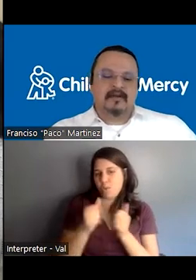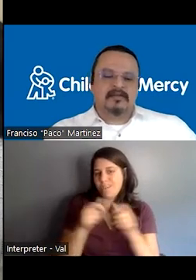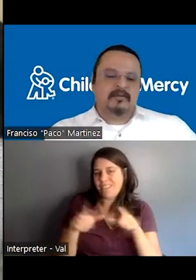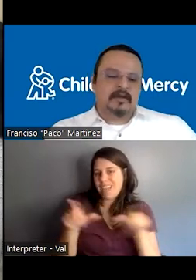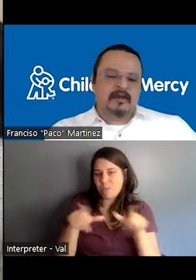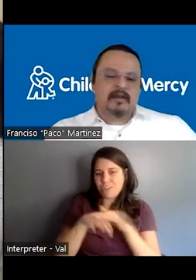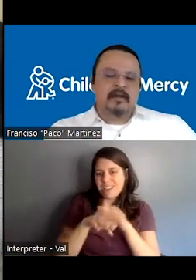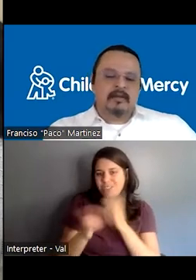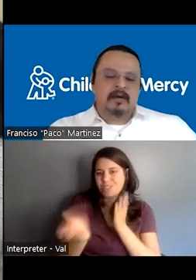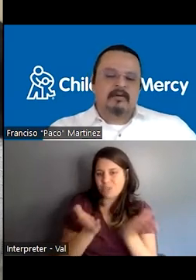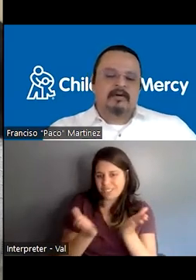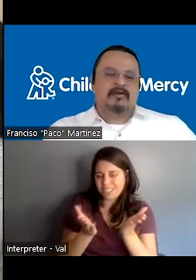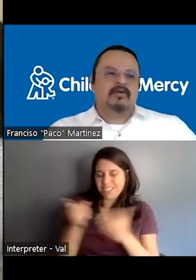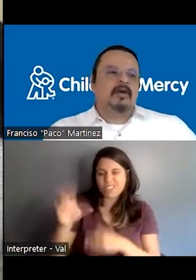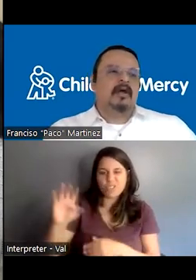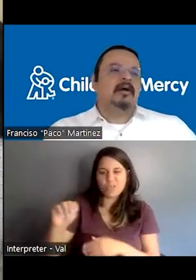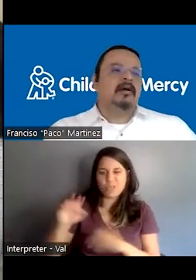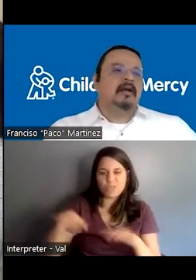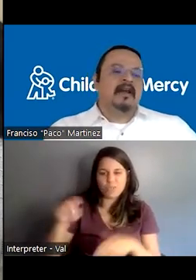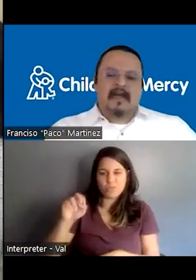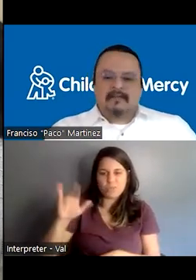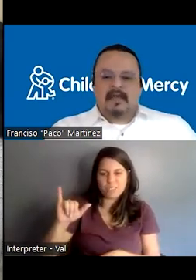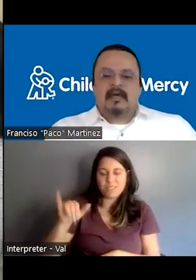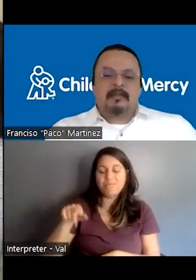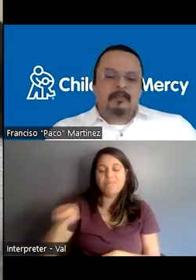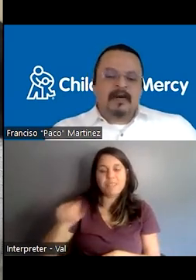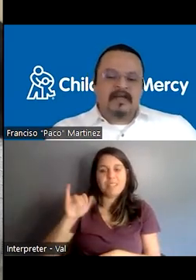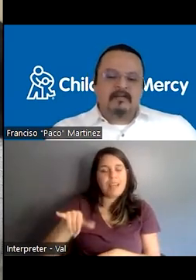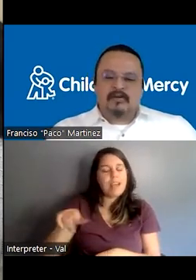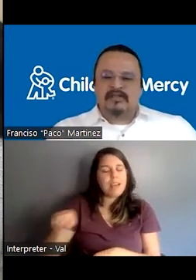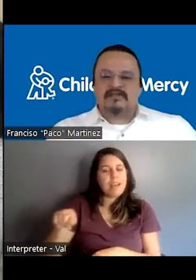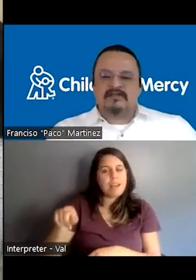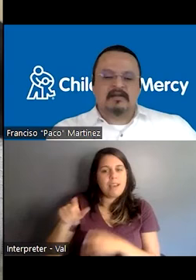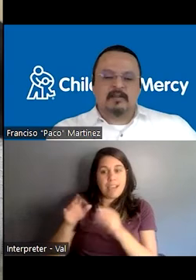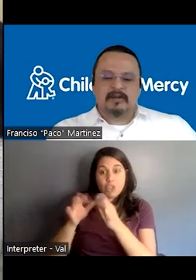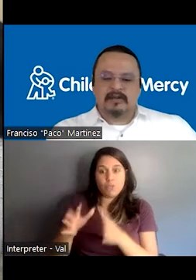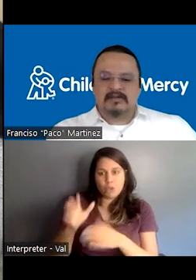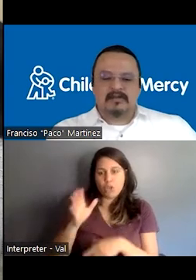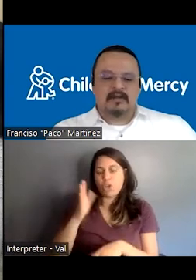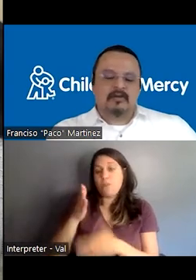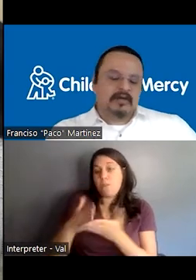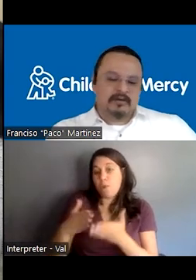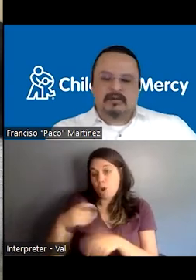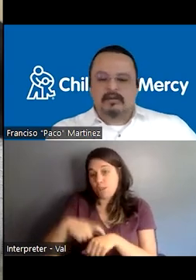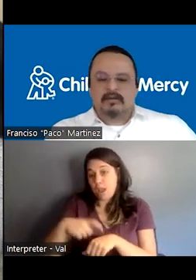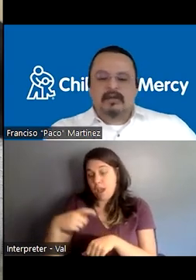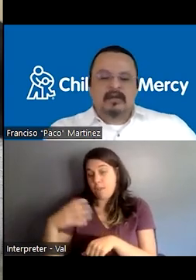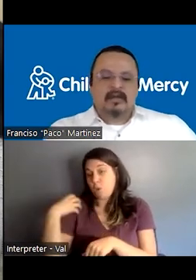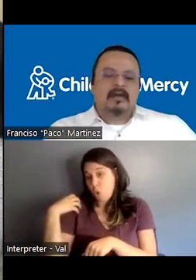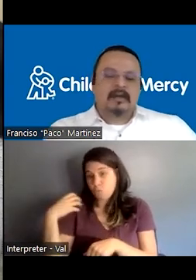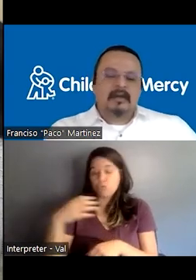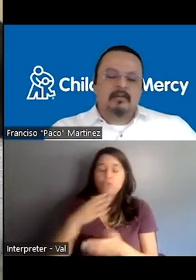services and children's mercy, where we're going to have part time coaches interpreters do a role